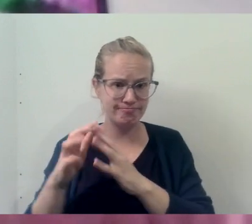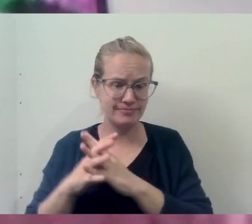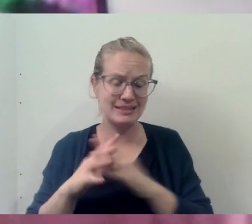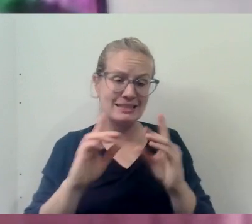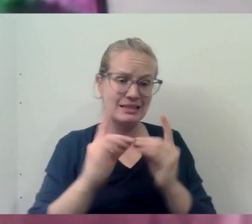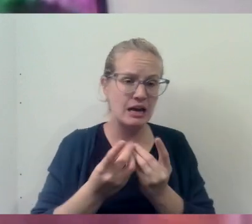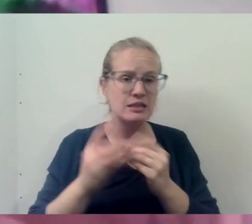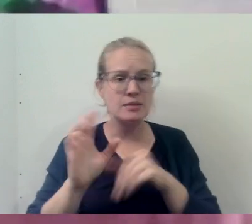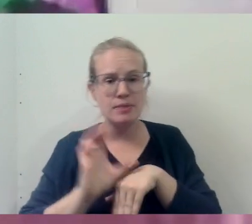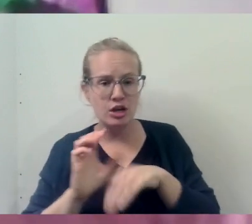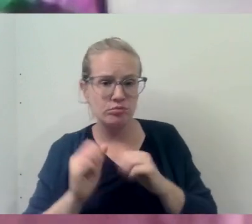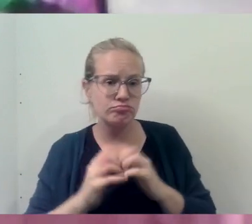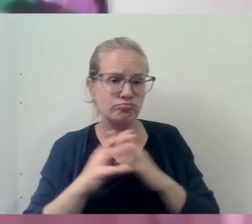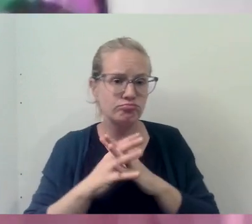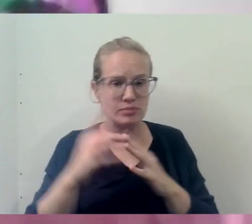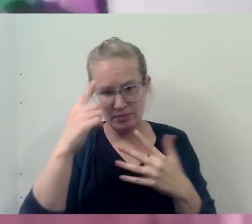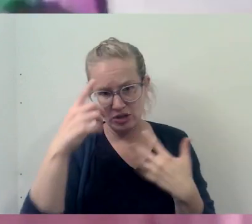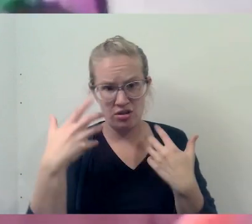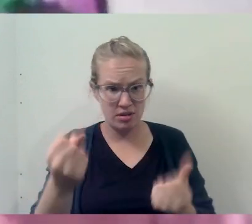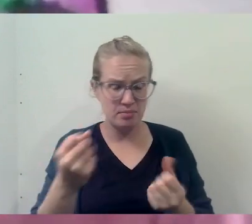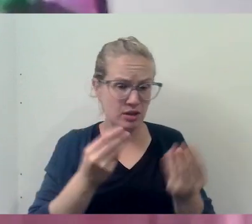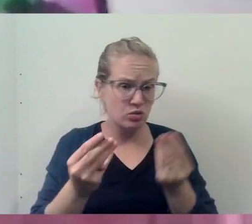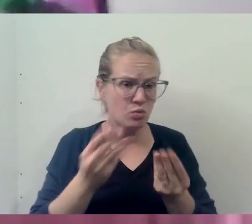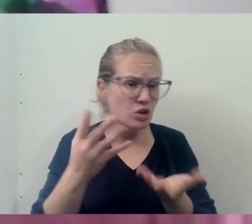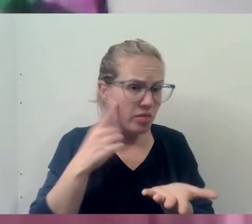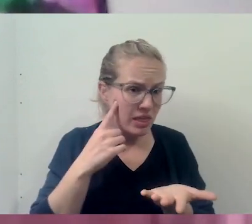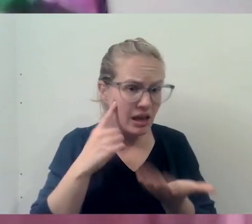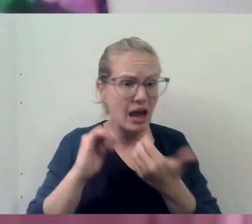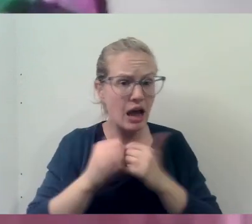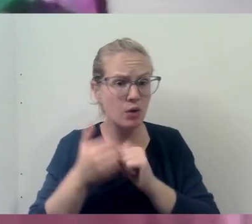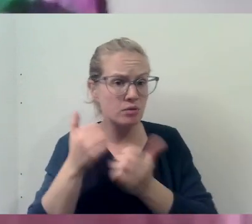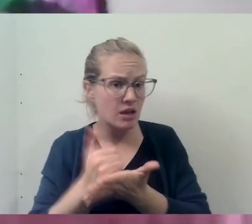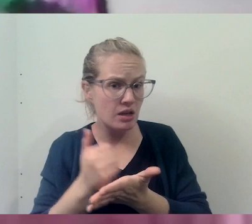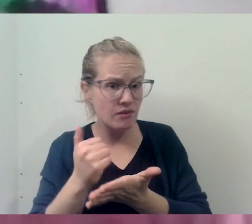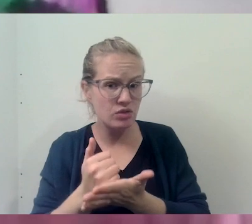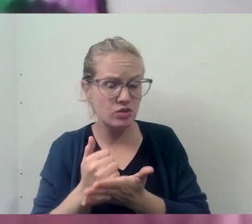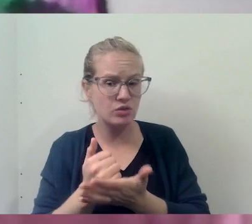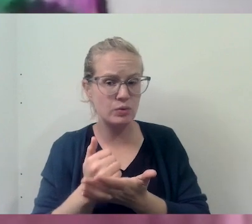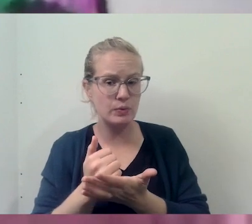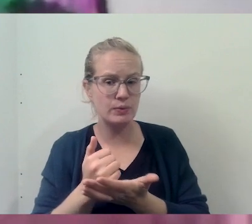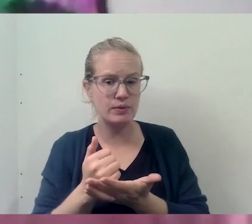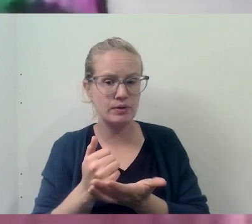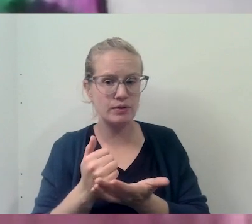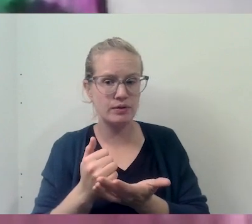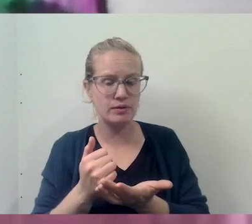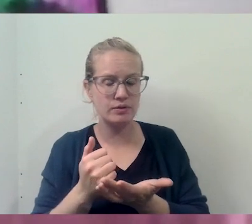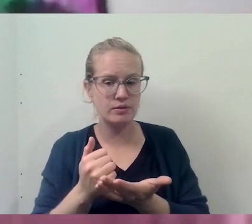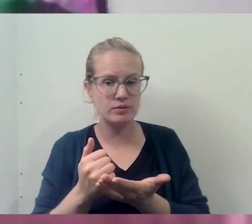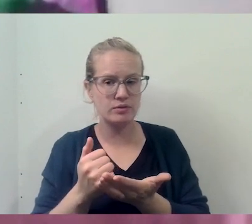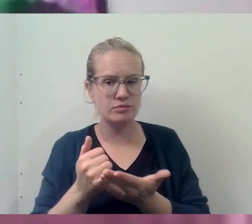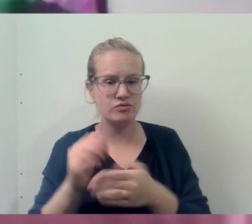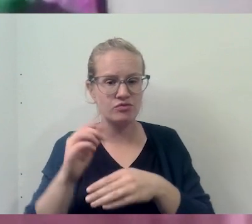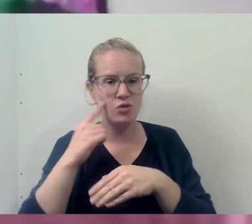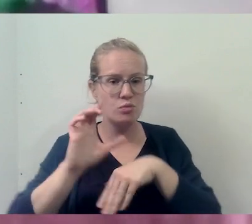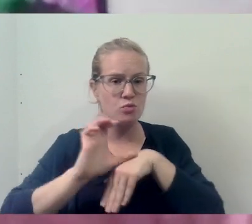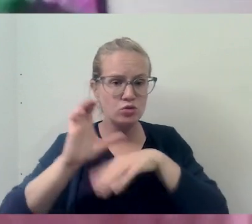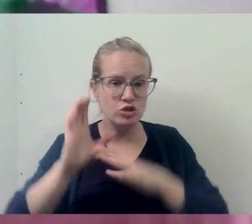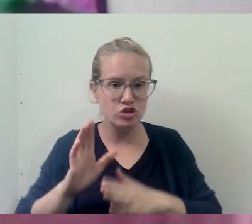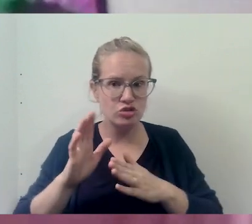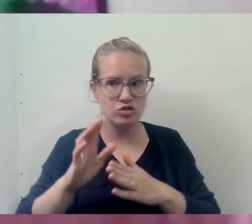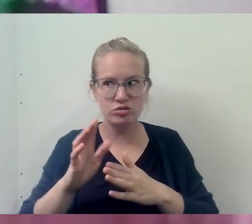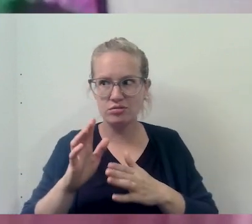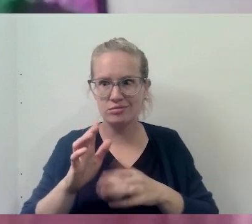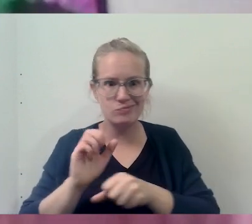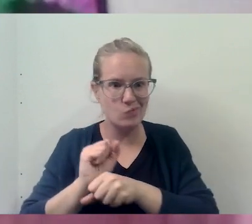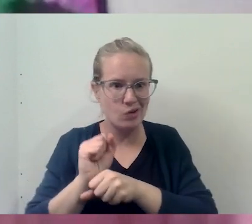parishes. What do you think of those ministries and how can they be helpful to kind of, um, parishioners, um, on the